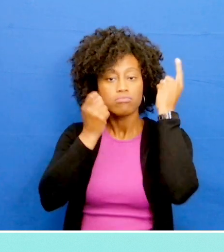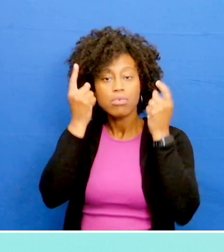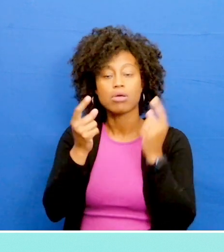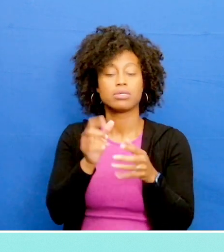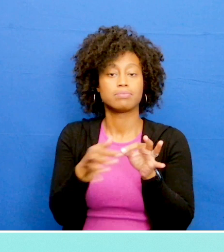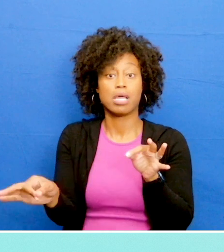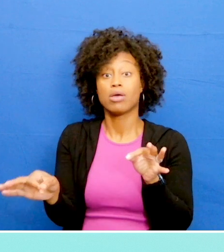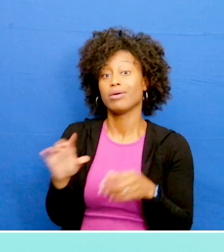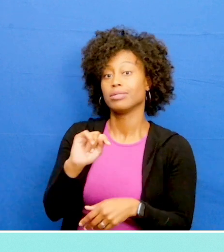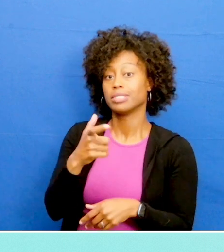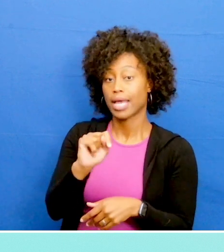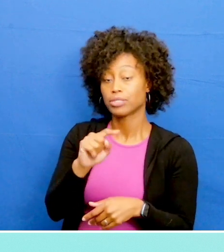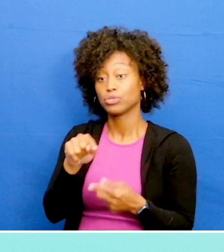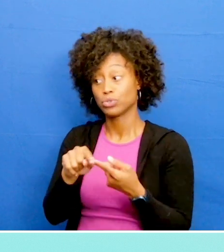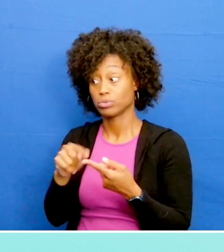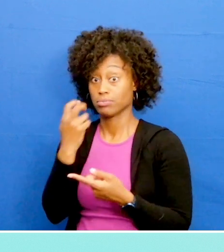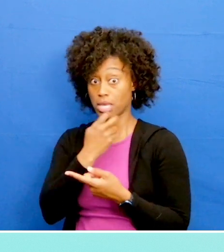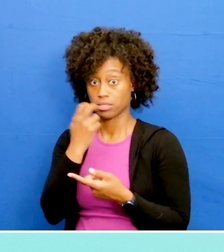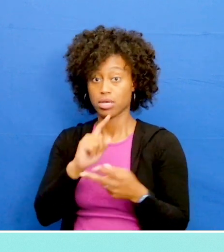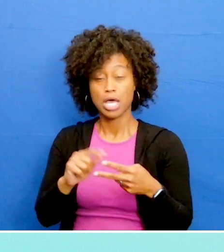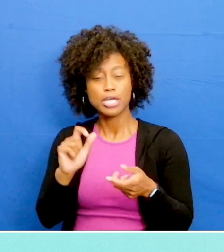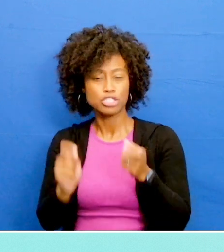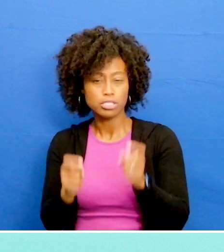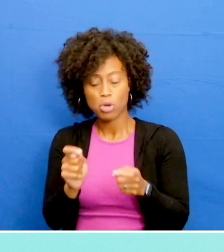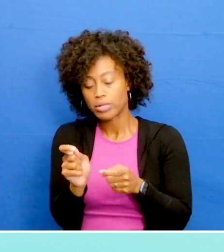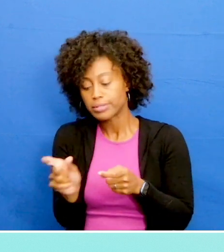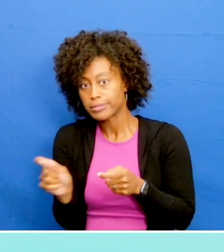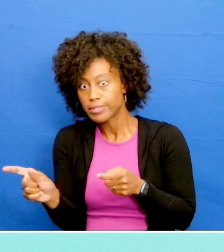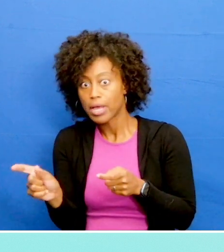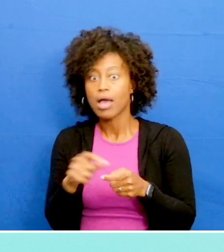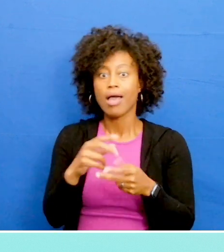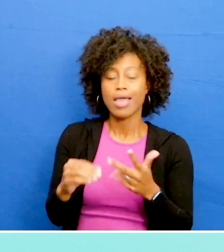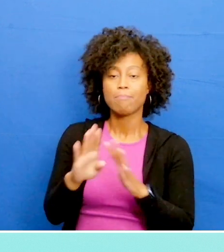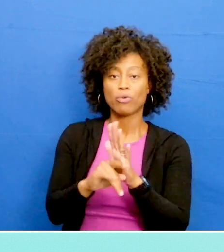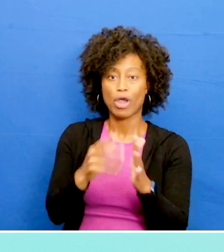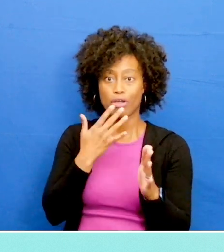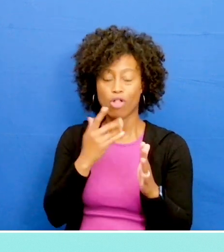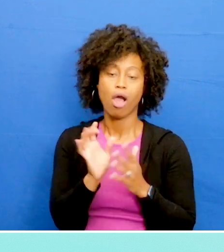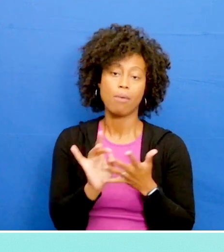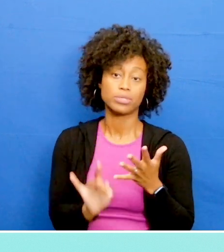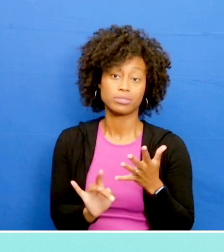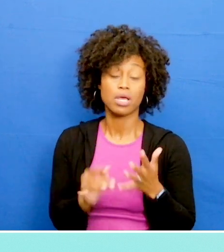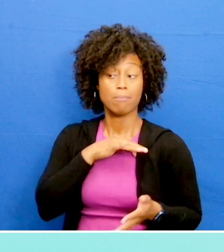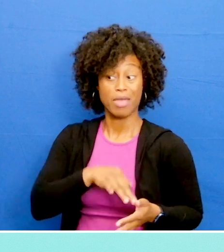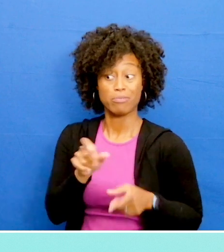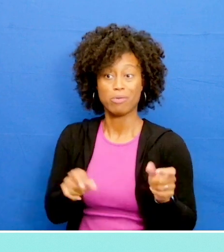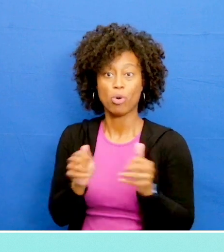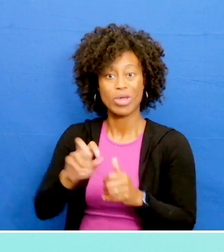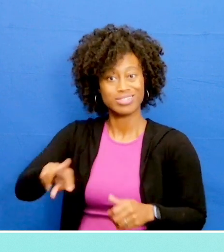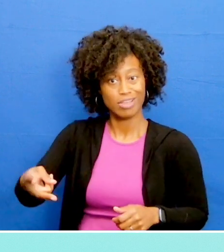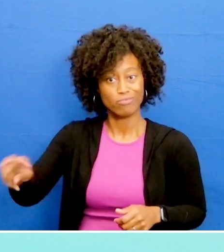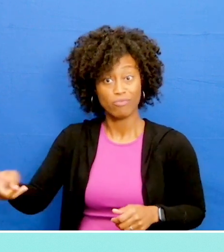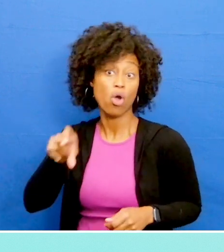comprehension with features like text-to-speech, adjustable text-spacing, and background color options, particularly beneficial for